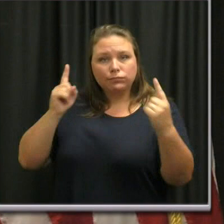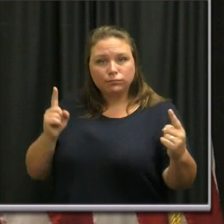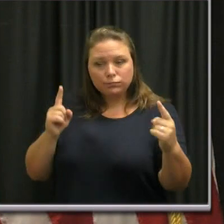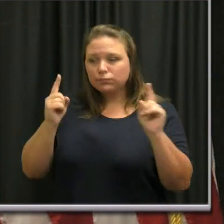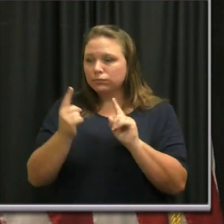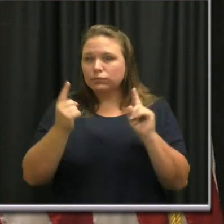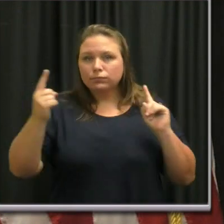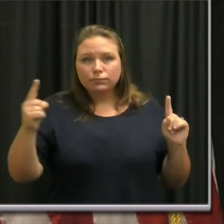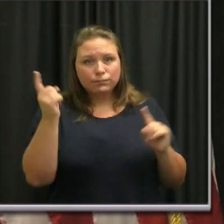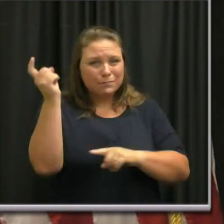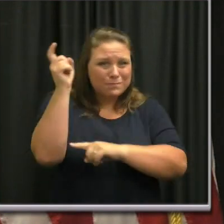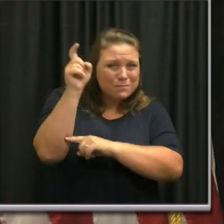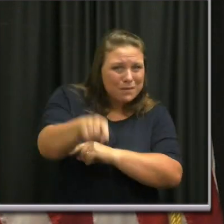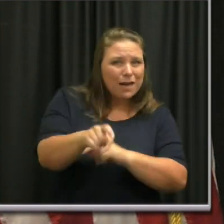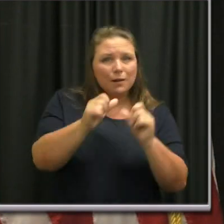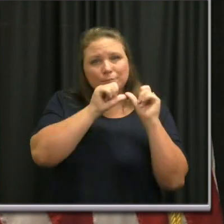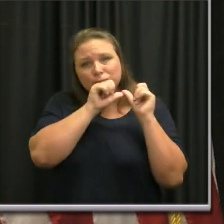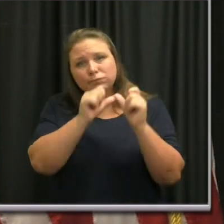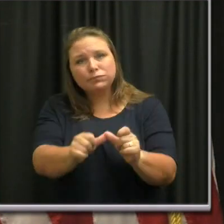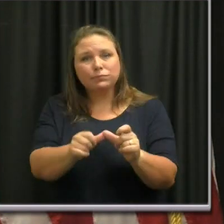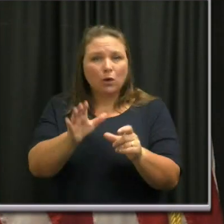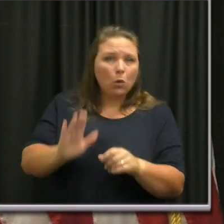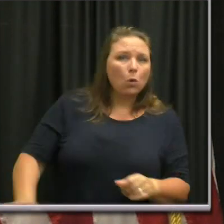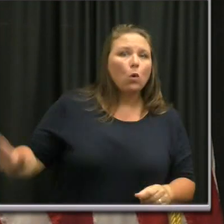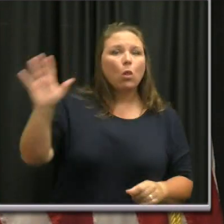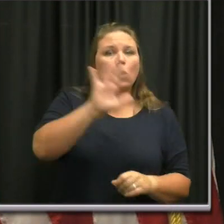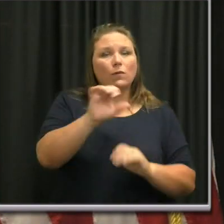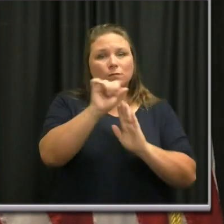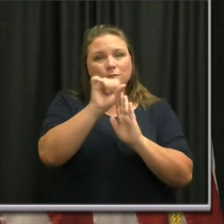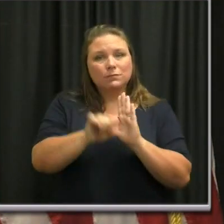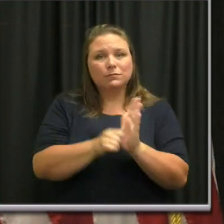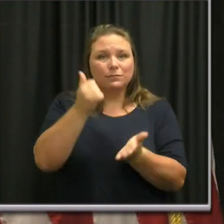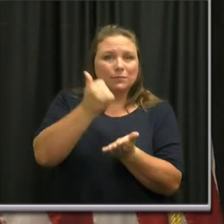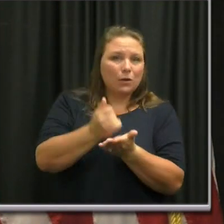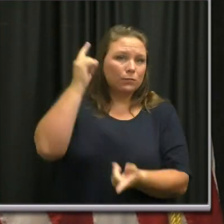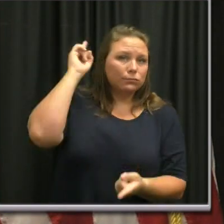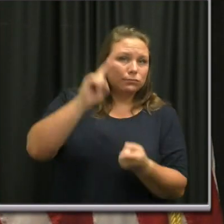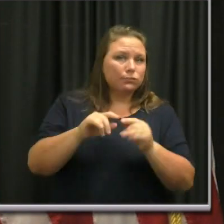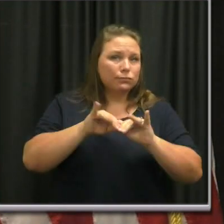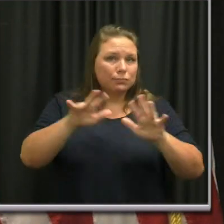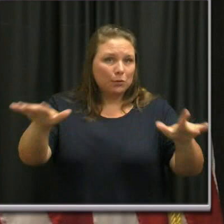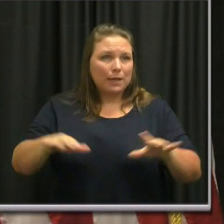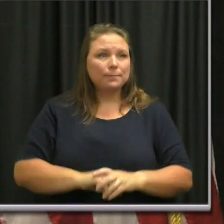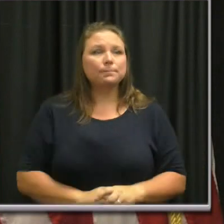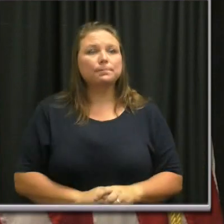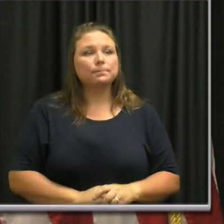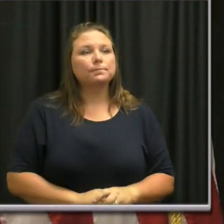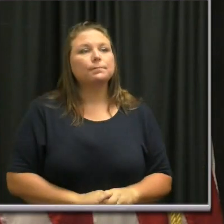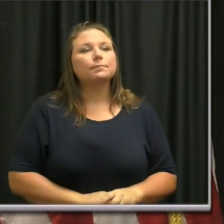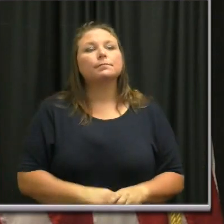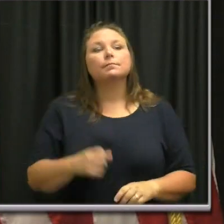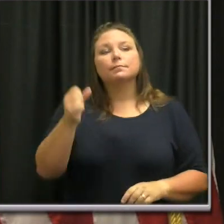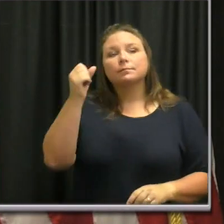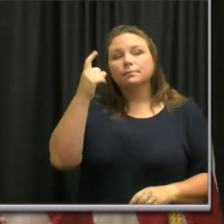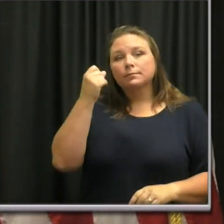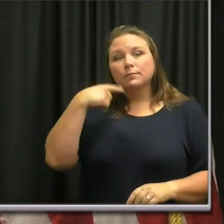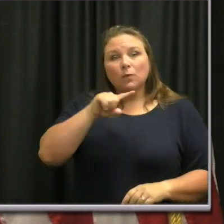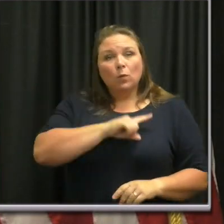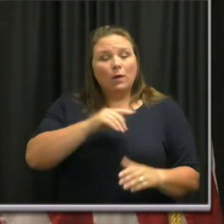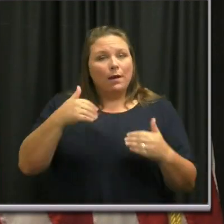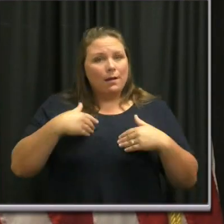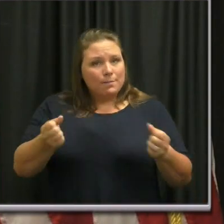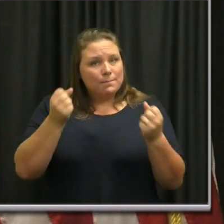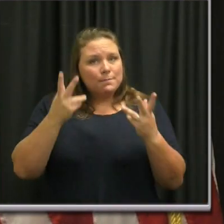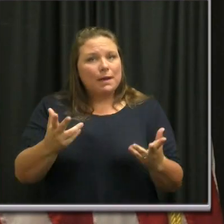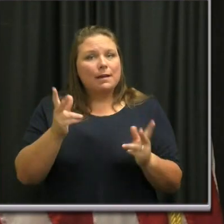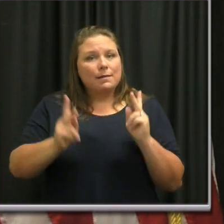must be in place statewide to mitigate the spread of the virus. Now as a healthcare hub for the entire